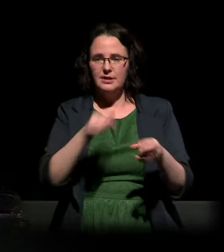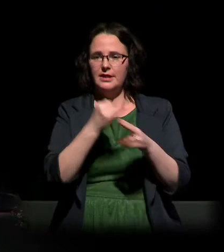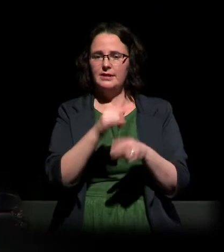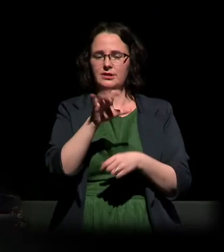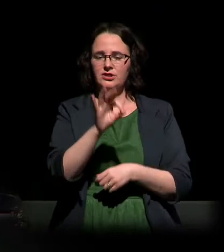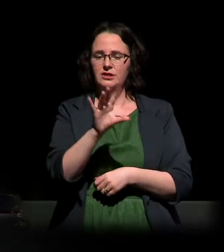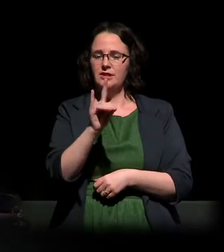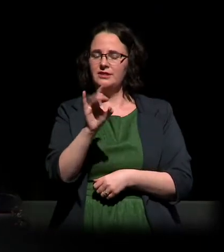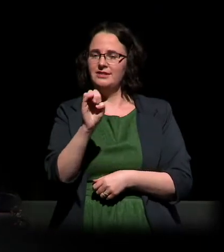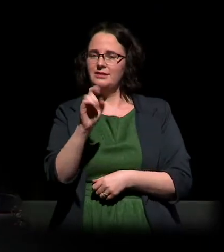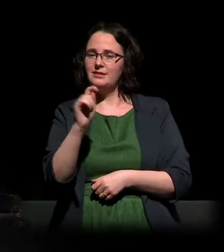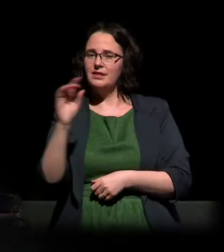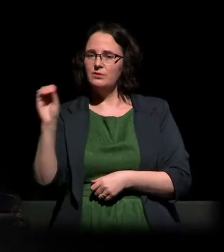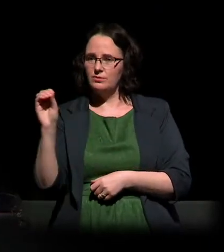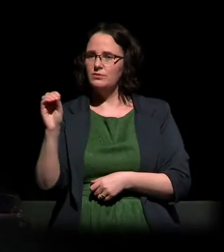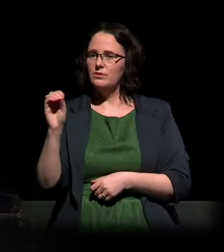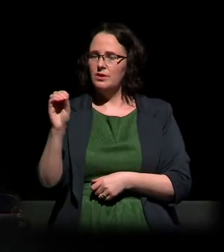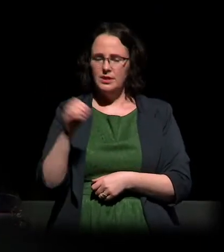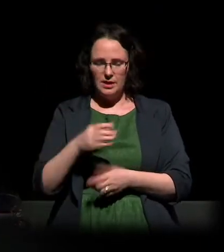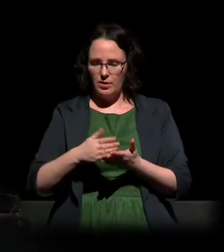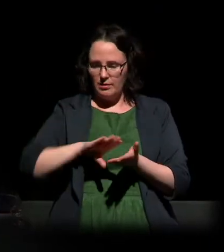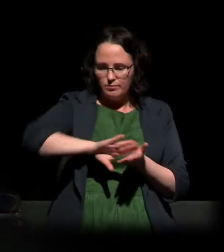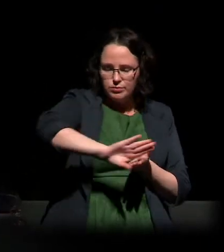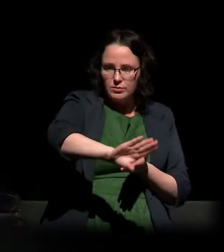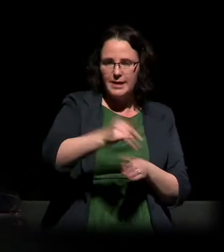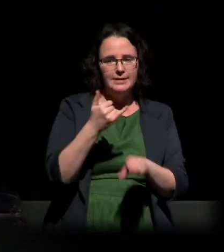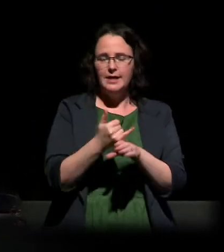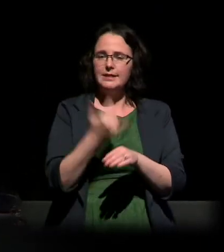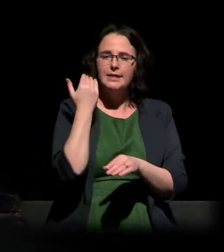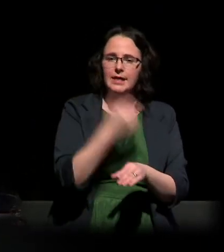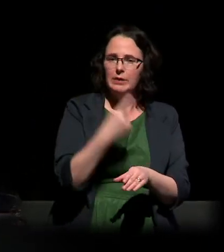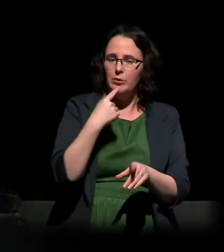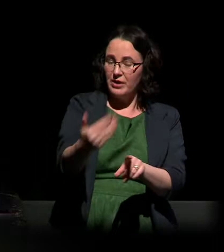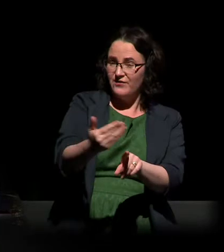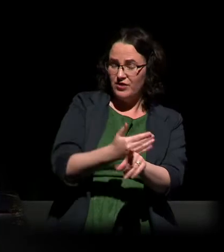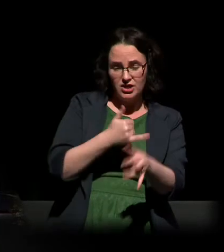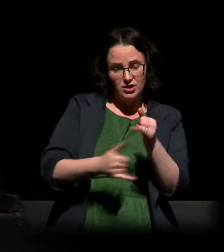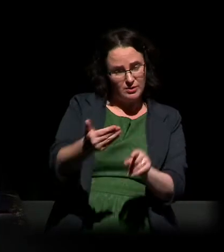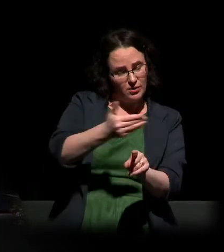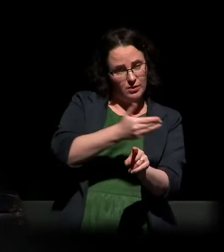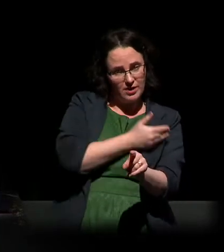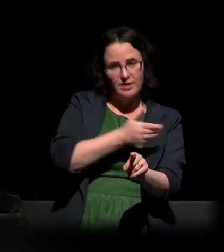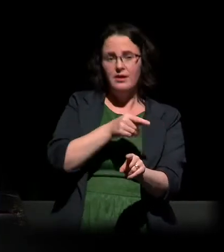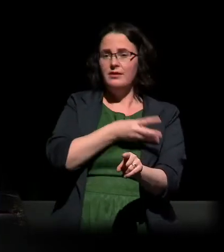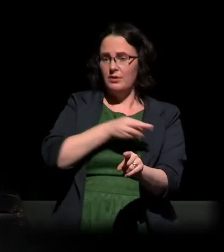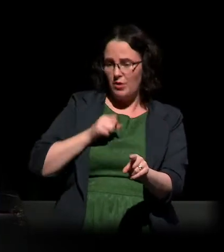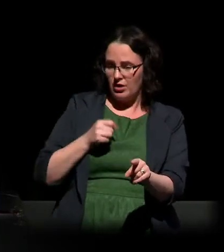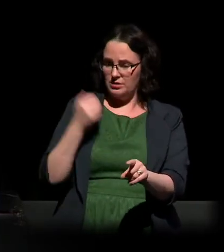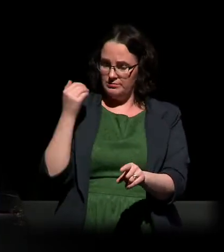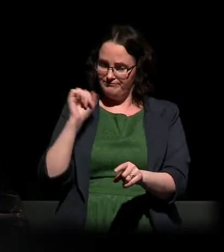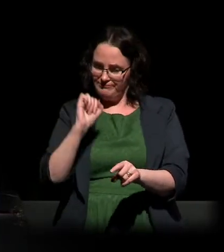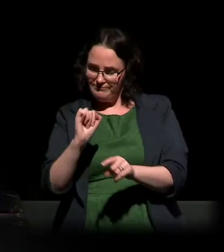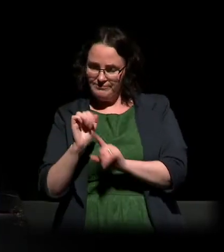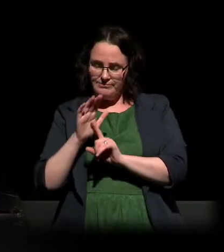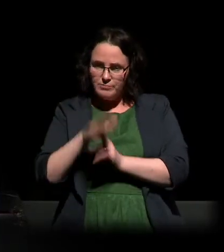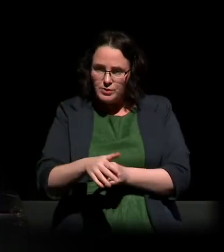silenced before they were exterminated. And we need to understand as well how they became victims, so we can intervene